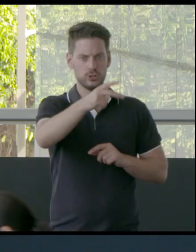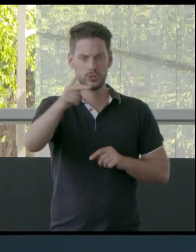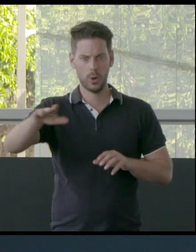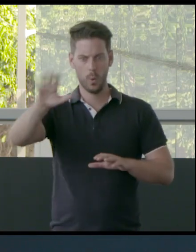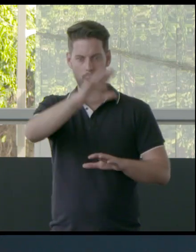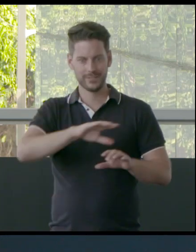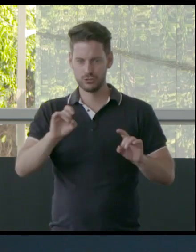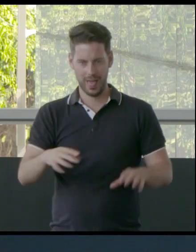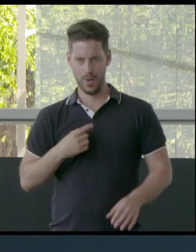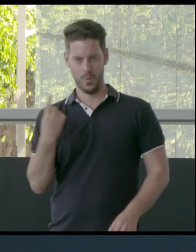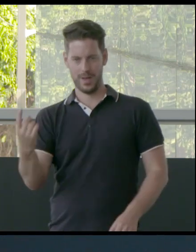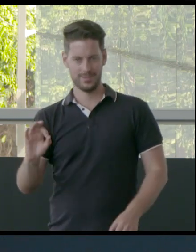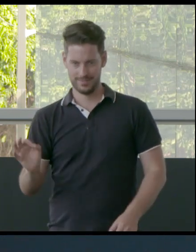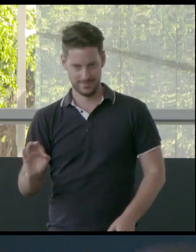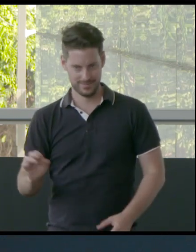colonial project.